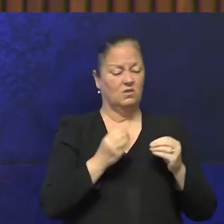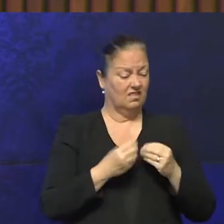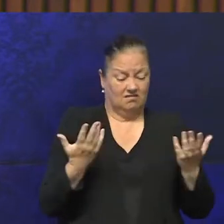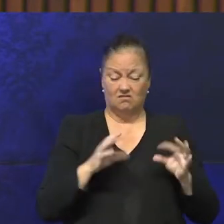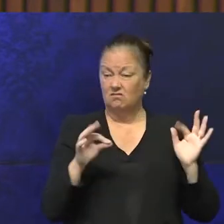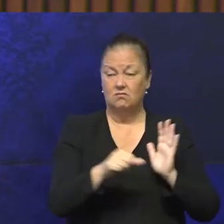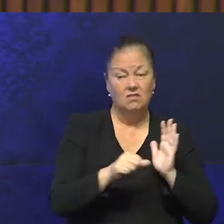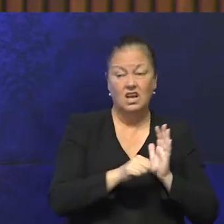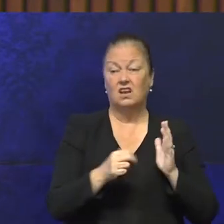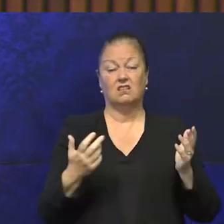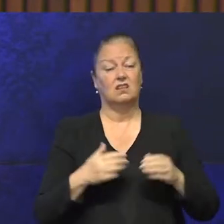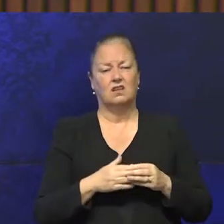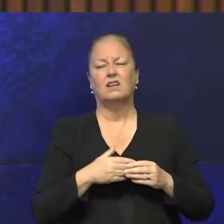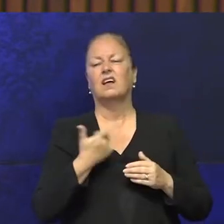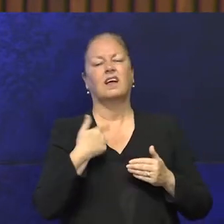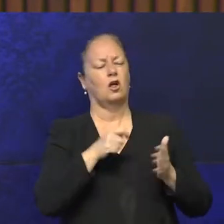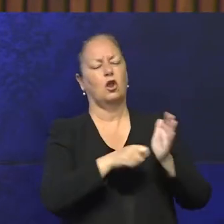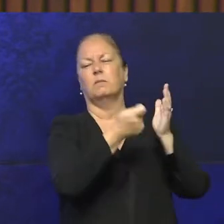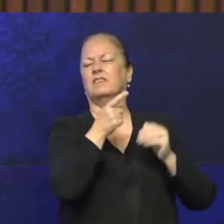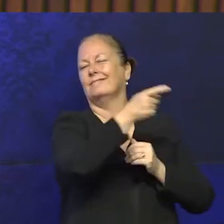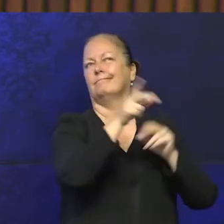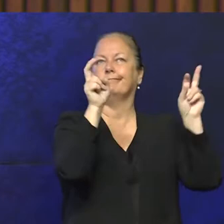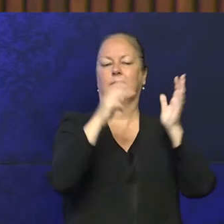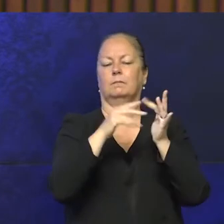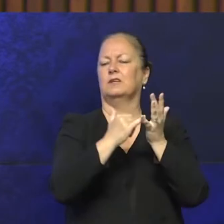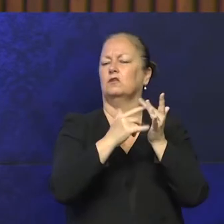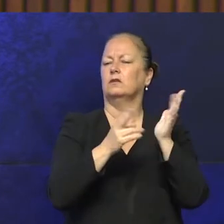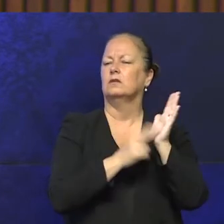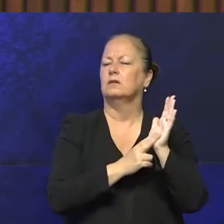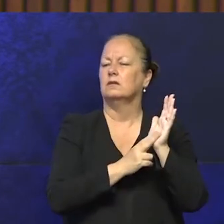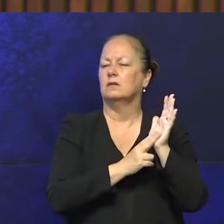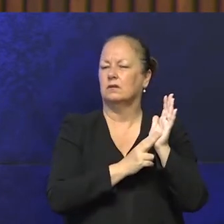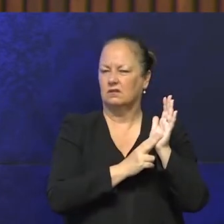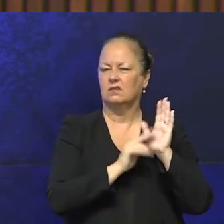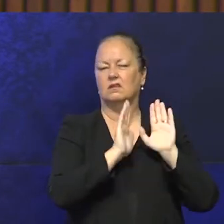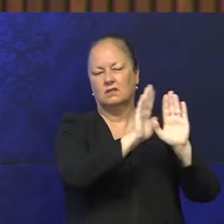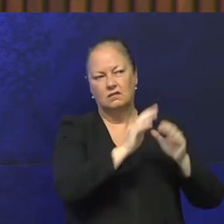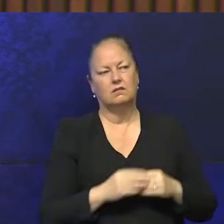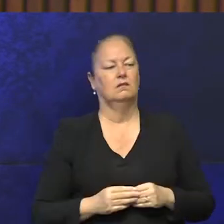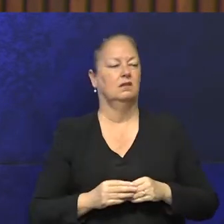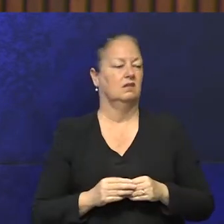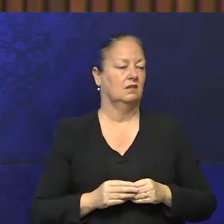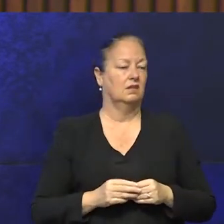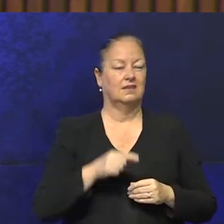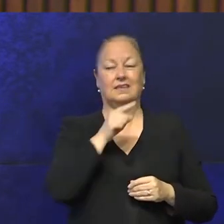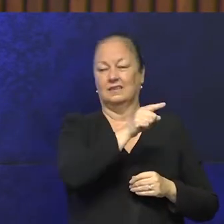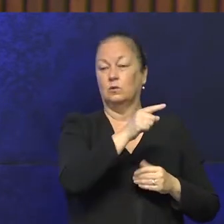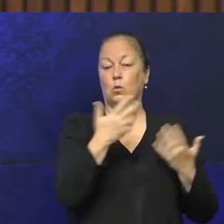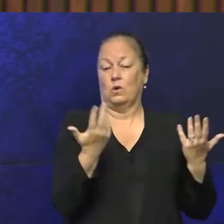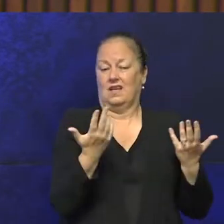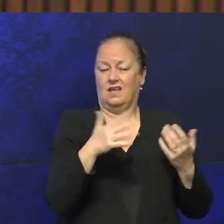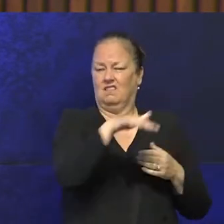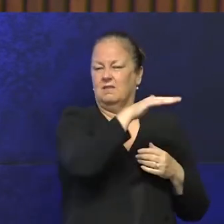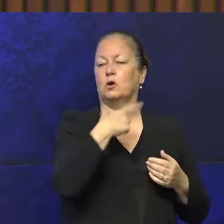locked in a mission as they called it back those days, Coranderk Mission. It was pretty well much a main centre focus